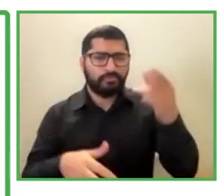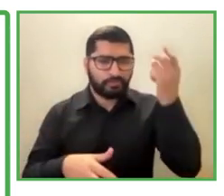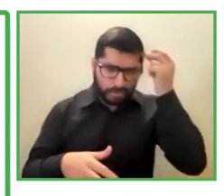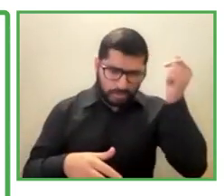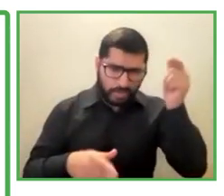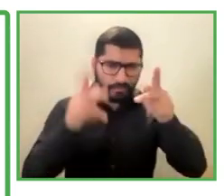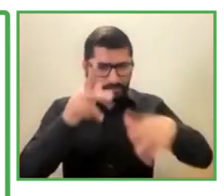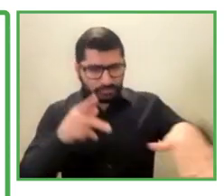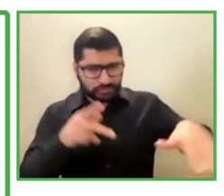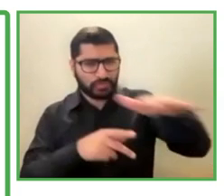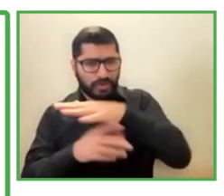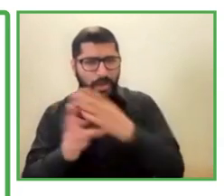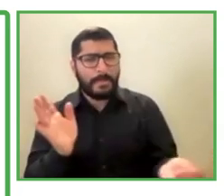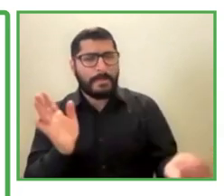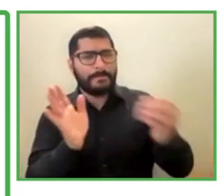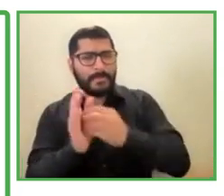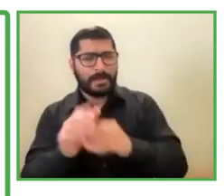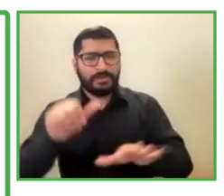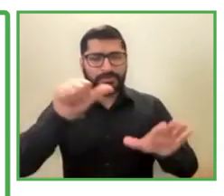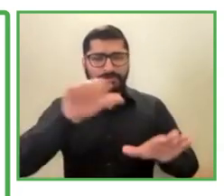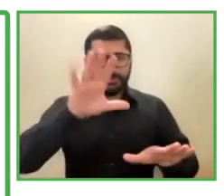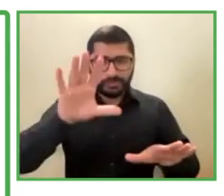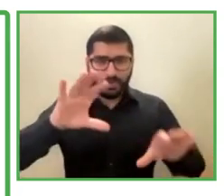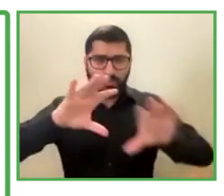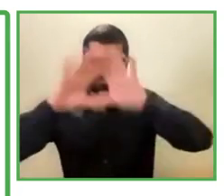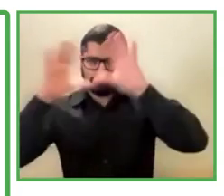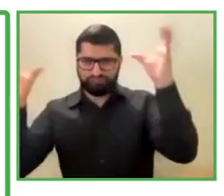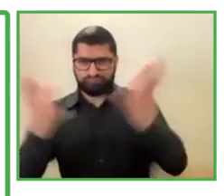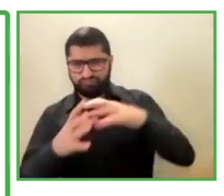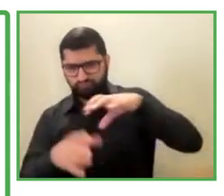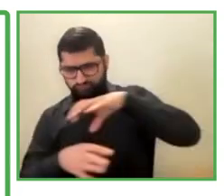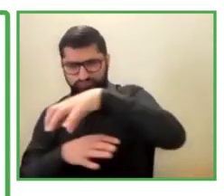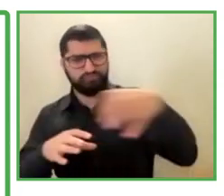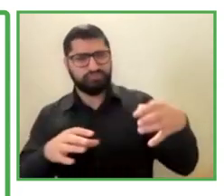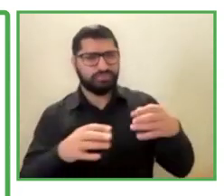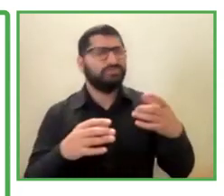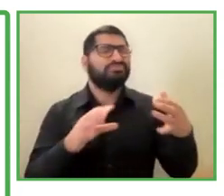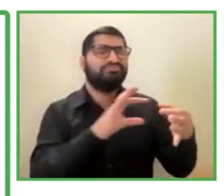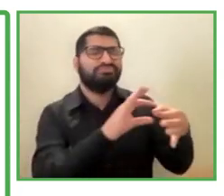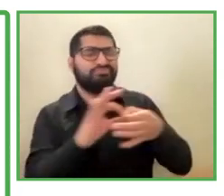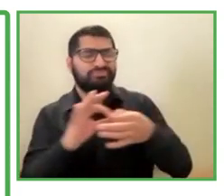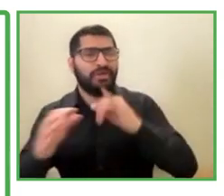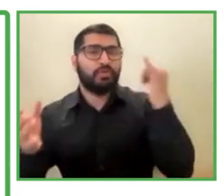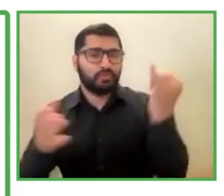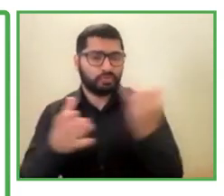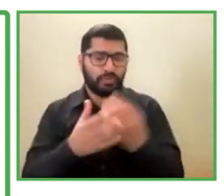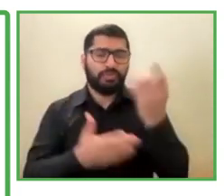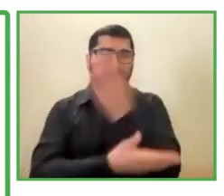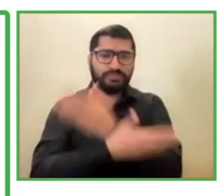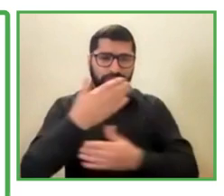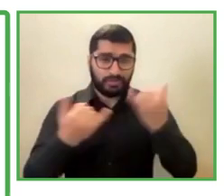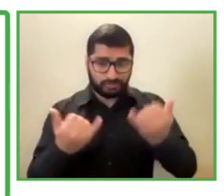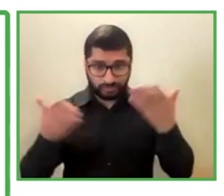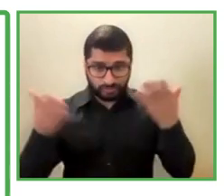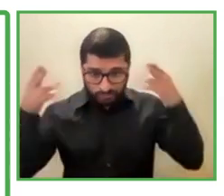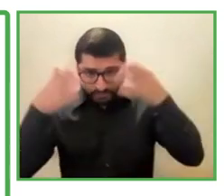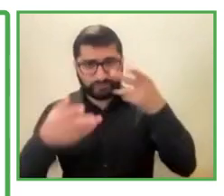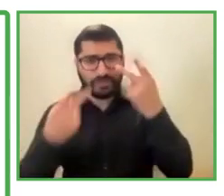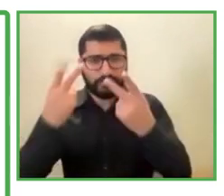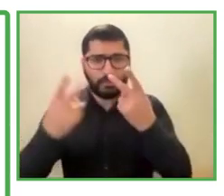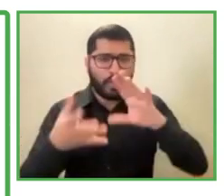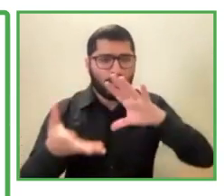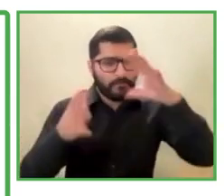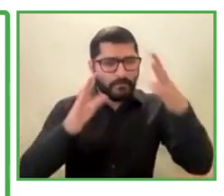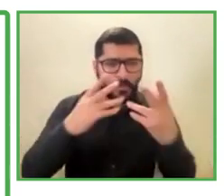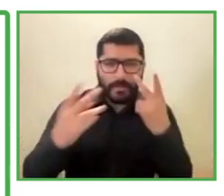inclusion, the way we perceive it or the way we see it is that, you know, so it is something is absolutely